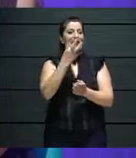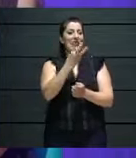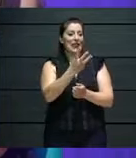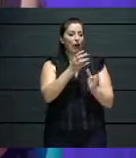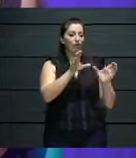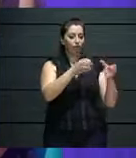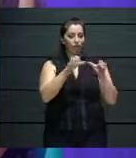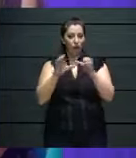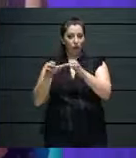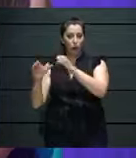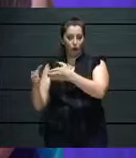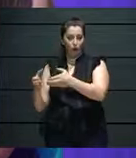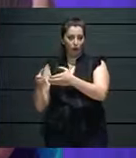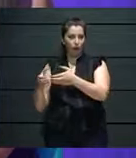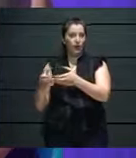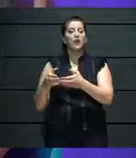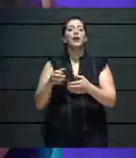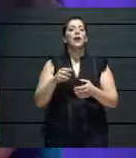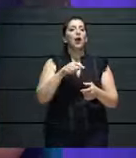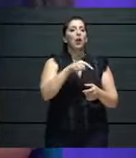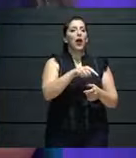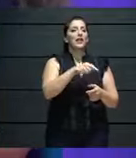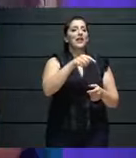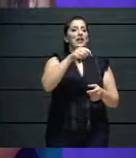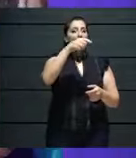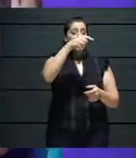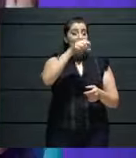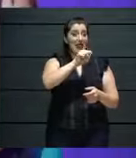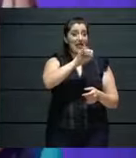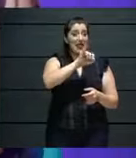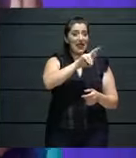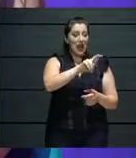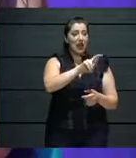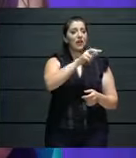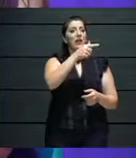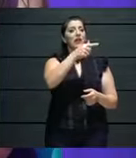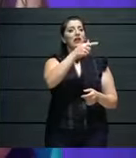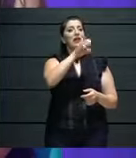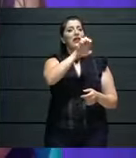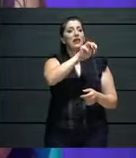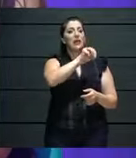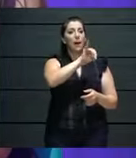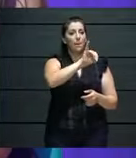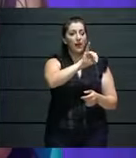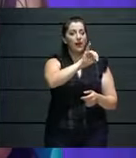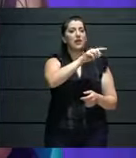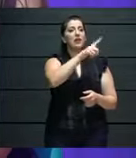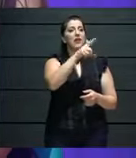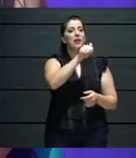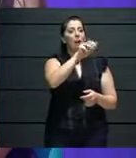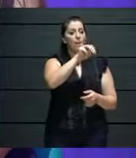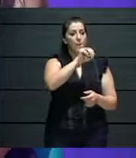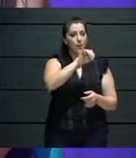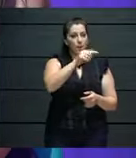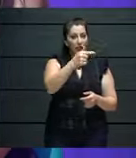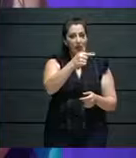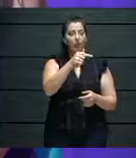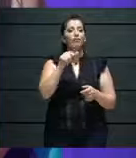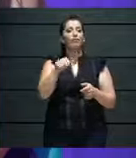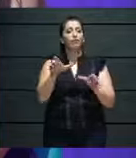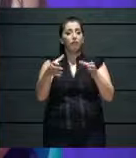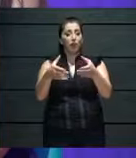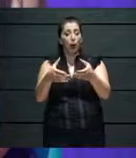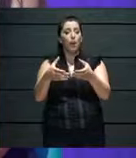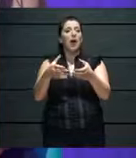Music, Malta and Blitz. Blitz and Fondazione Temesa Meet were also supported by the Valletta